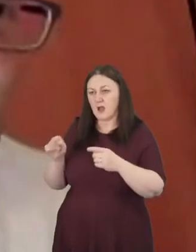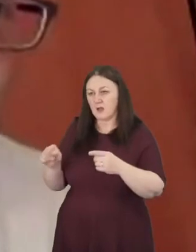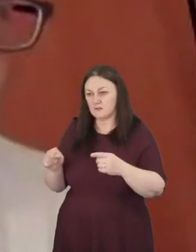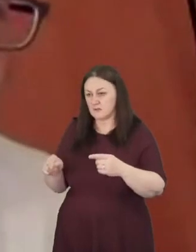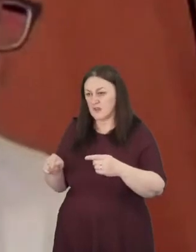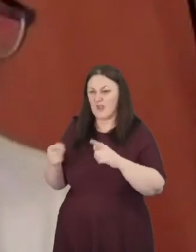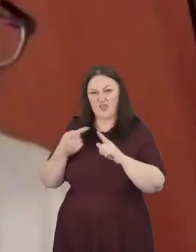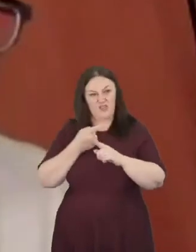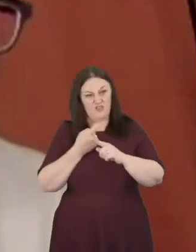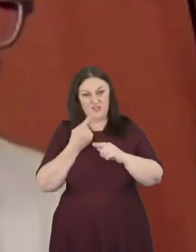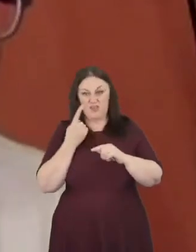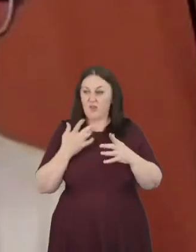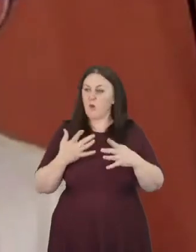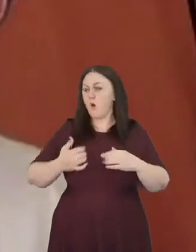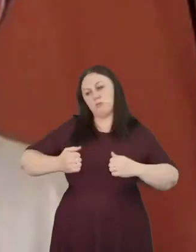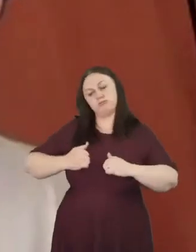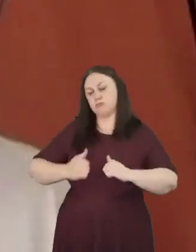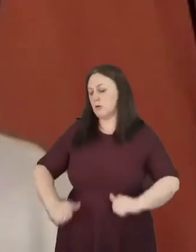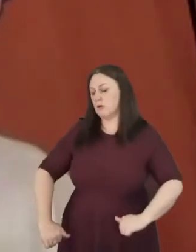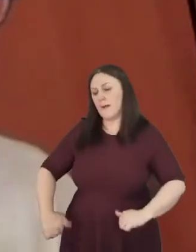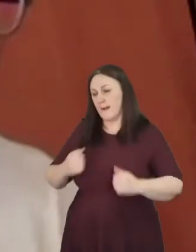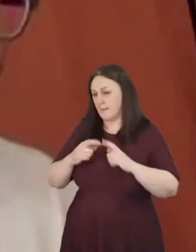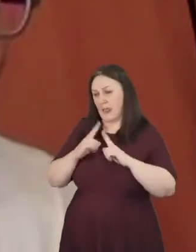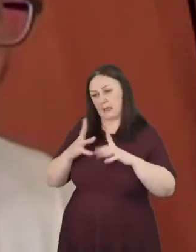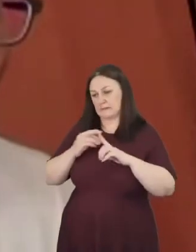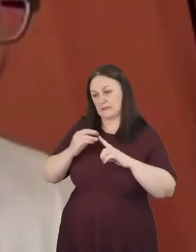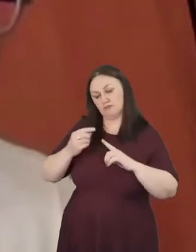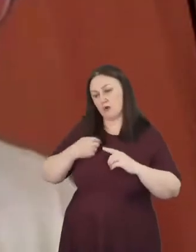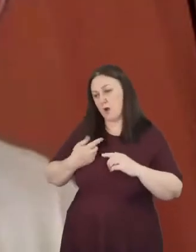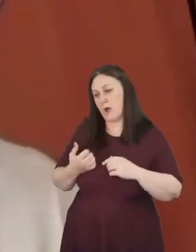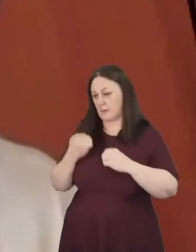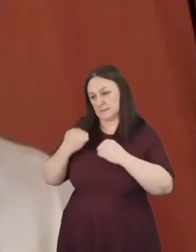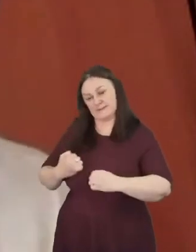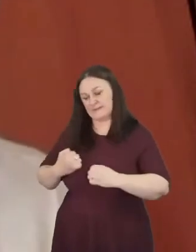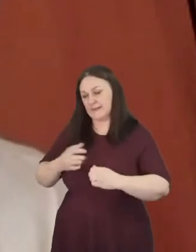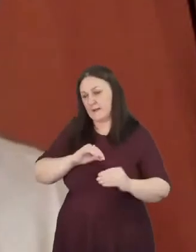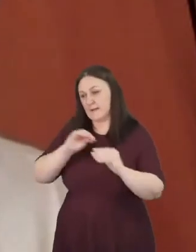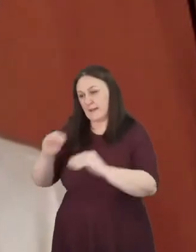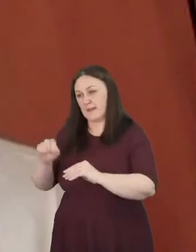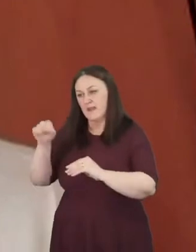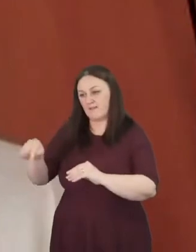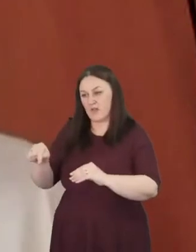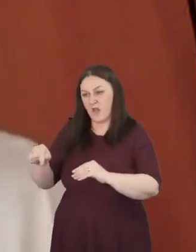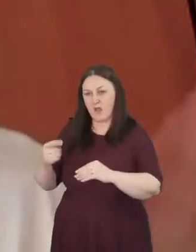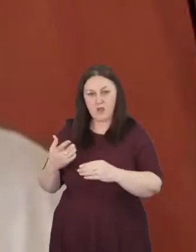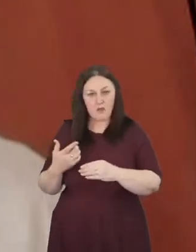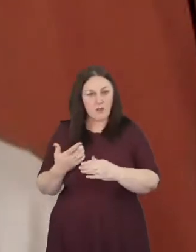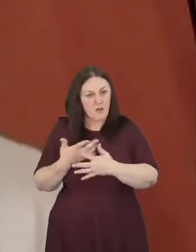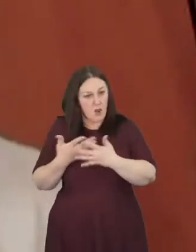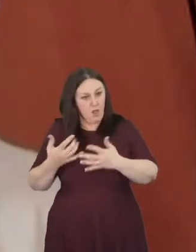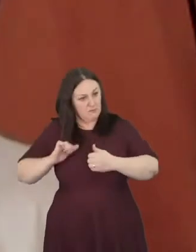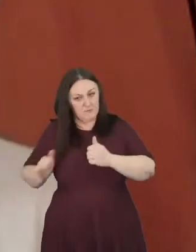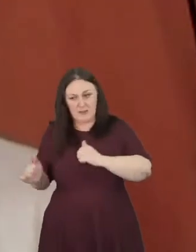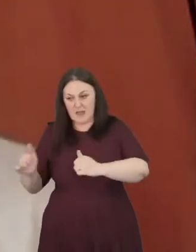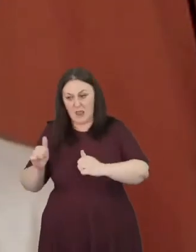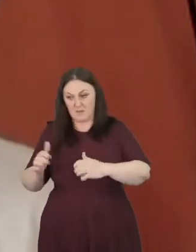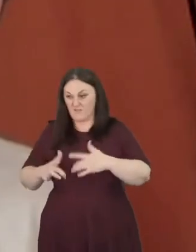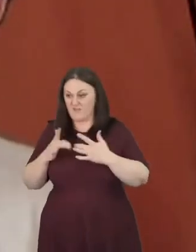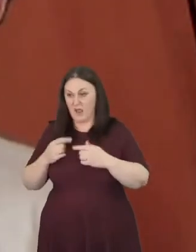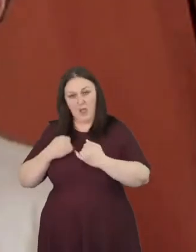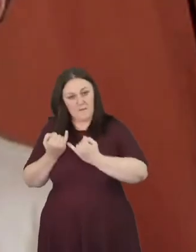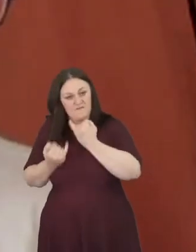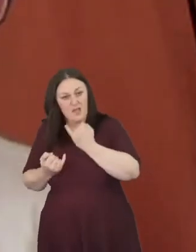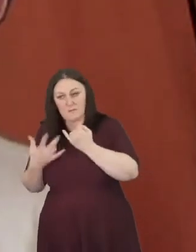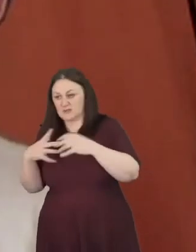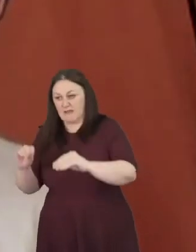living in kensington you know a tough neighborhood and he said all of my peers think that i'm a failure because i haven't moved out of kensington